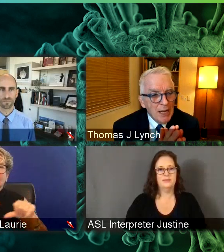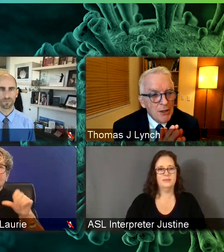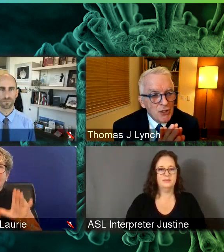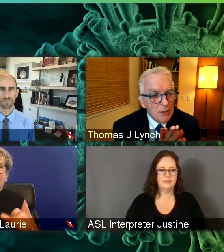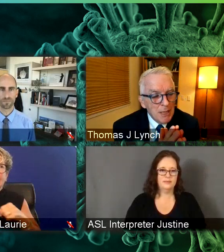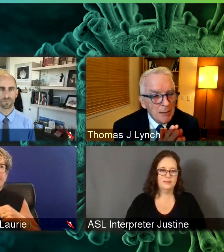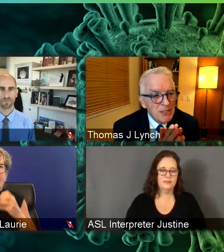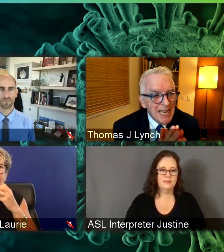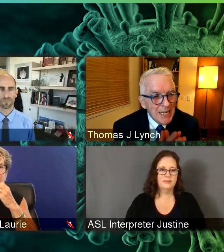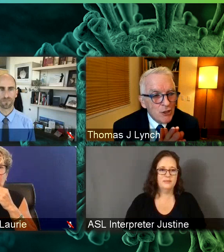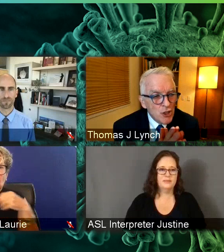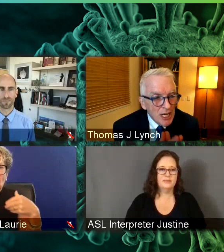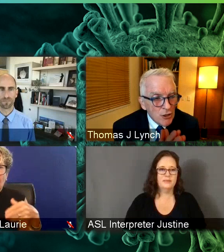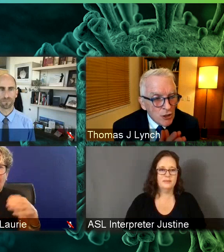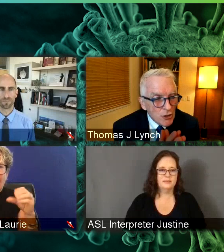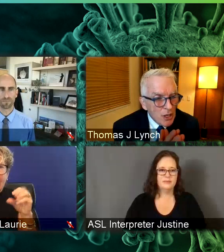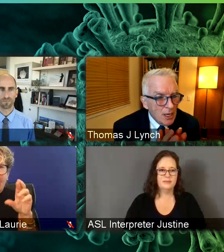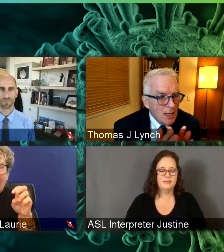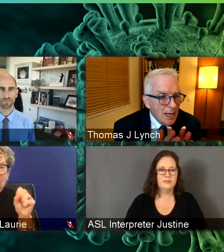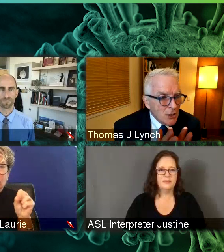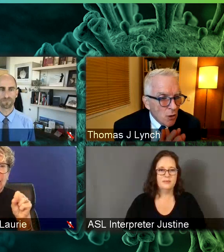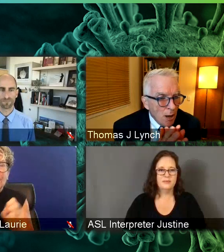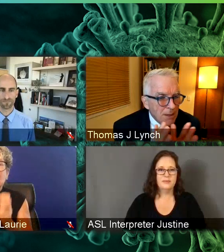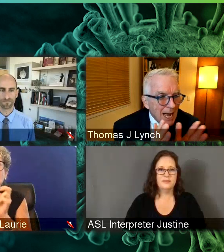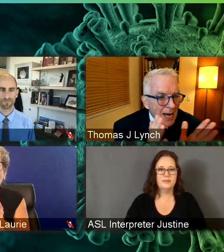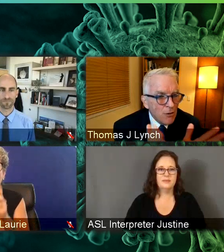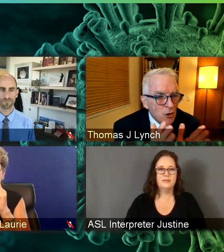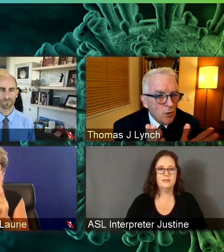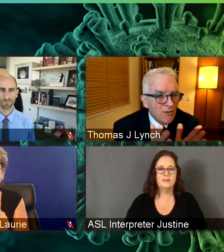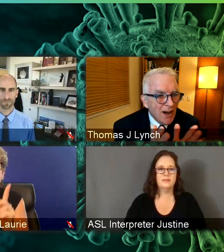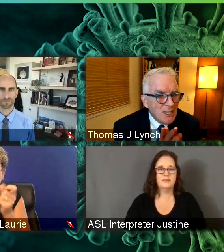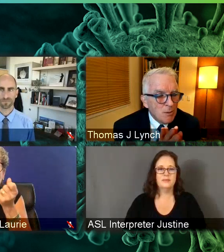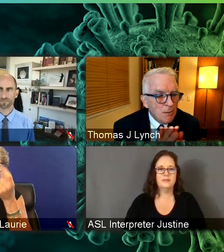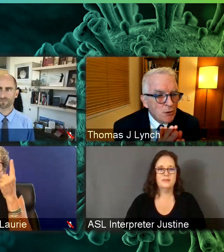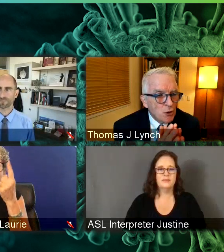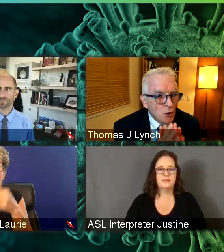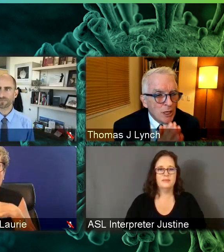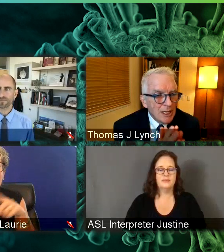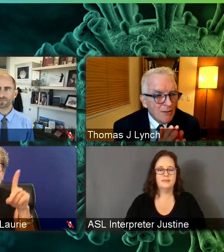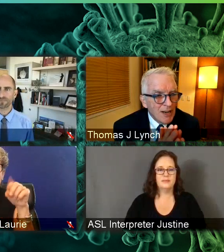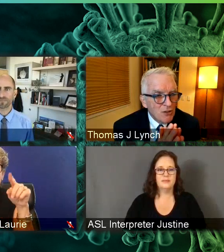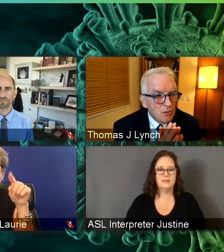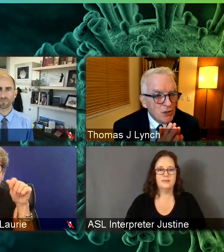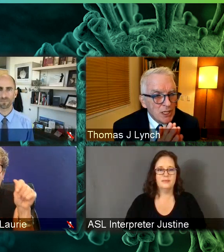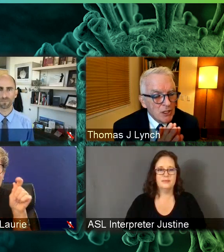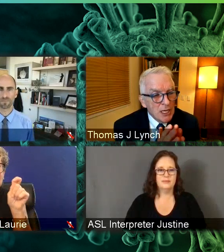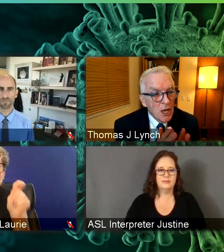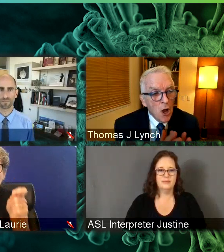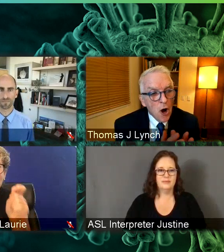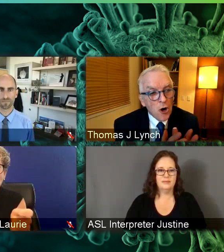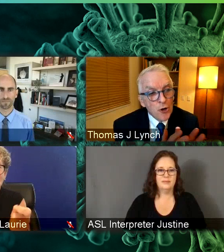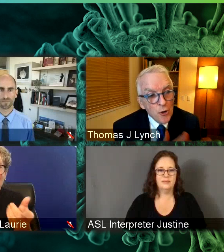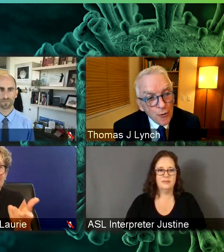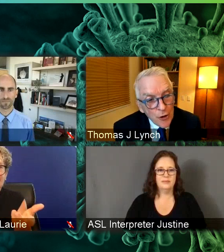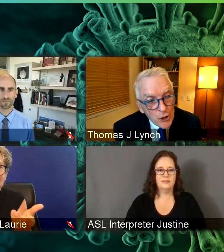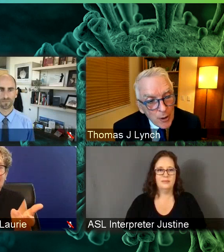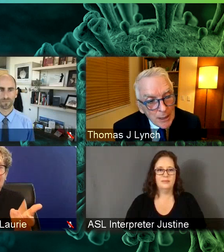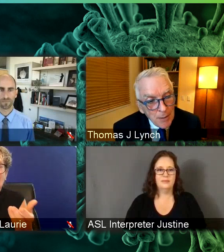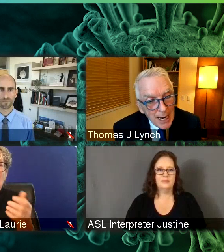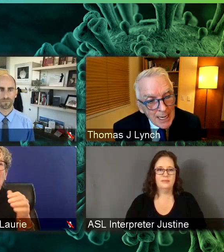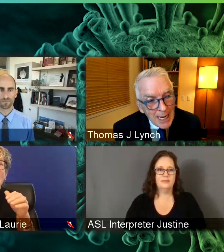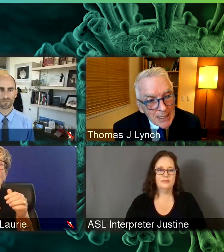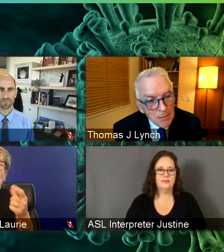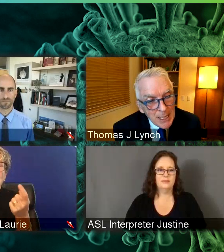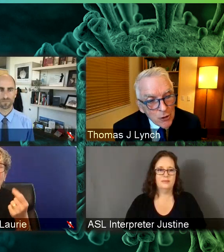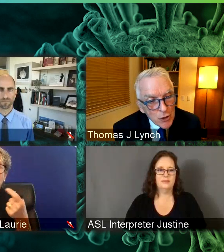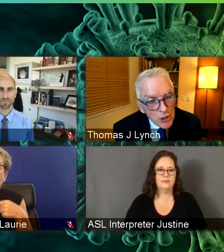understand that sometimes data changes. And so, Alpana, how do you advise people to look at the advice from the CDC? Are you frustrated